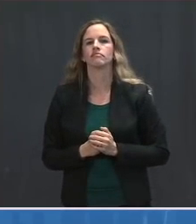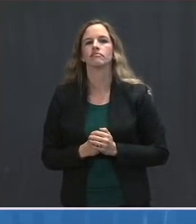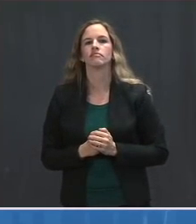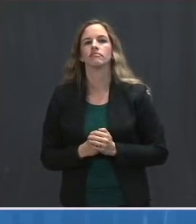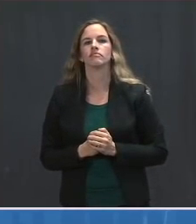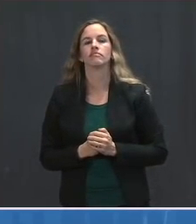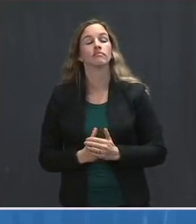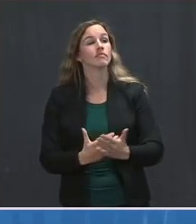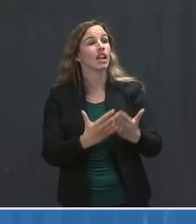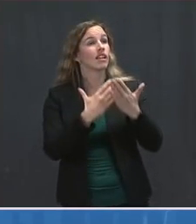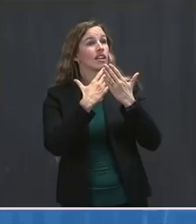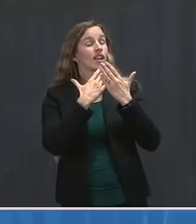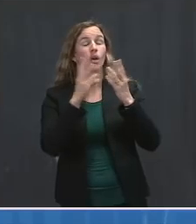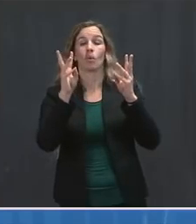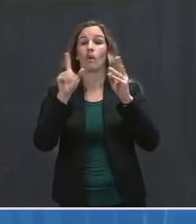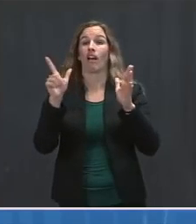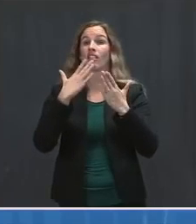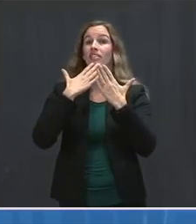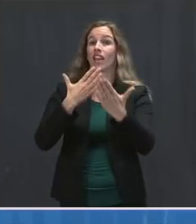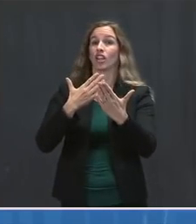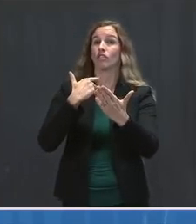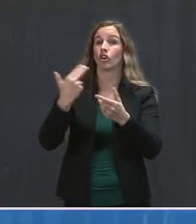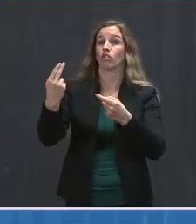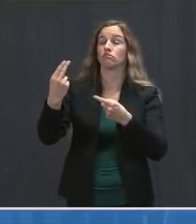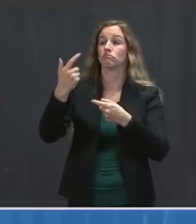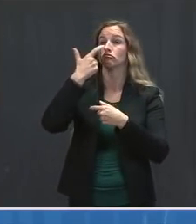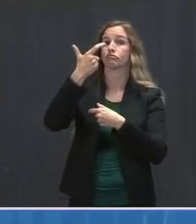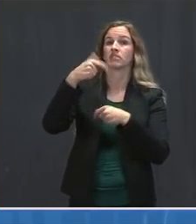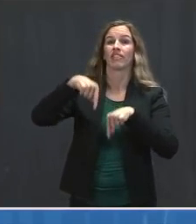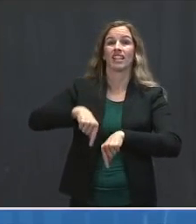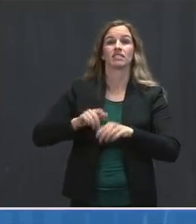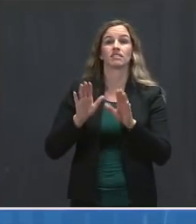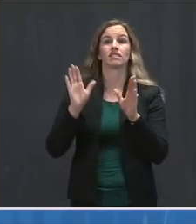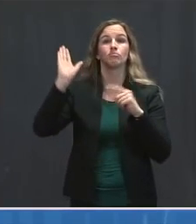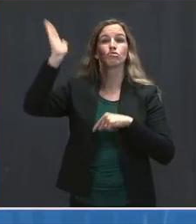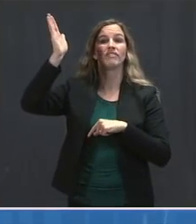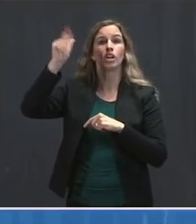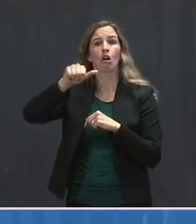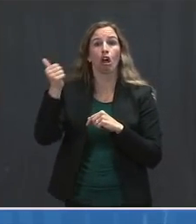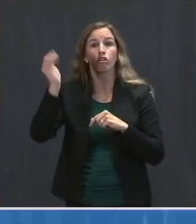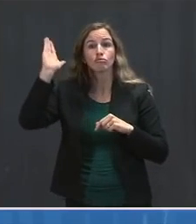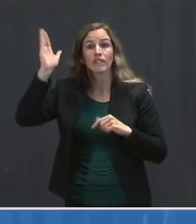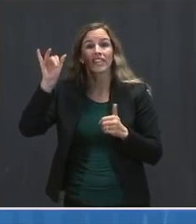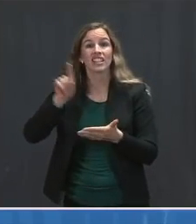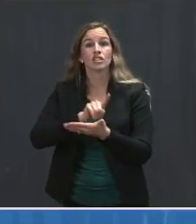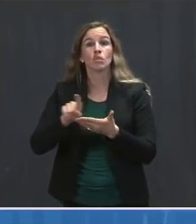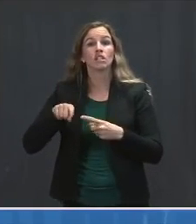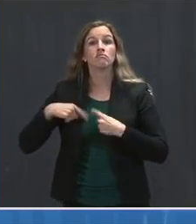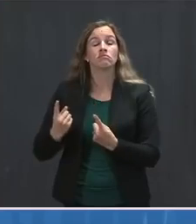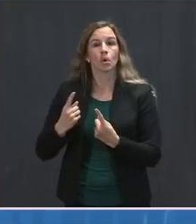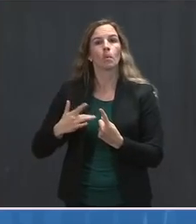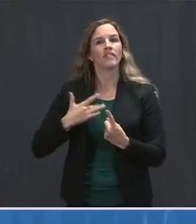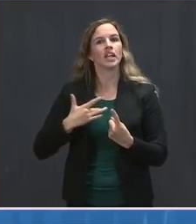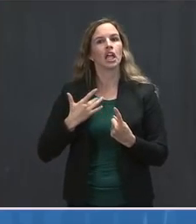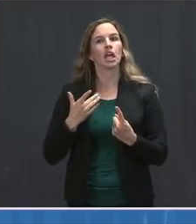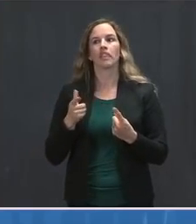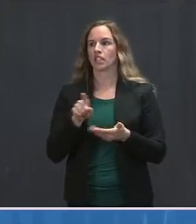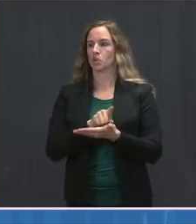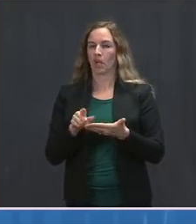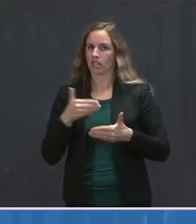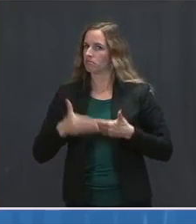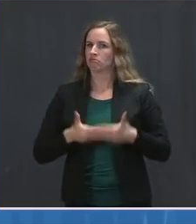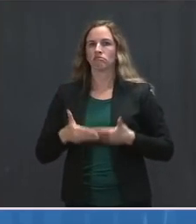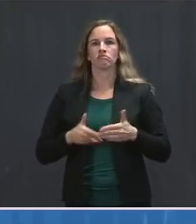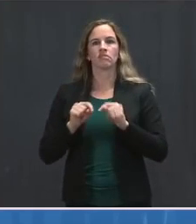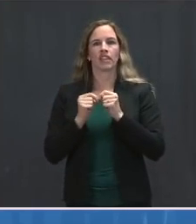thank you all for attending this briefing and our other briefings this week. We think it was a productive week here. The team is working